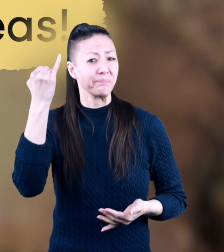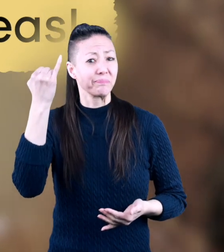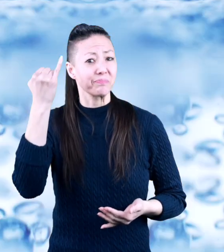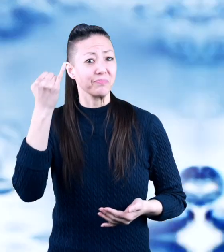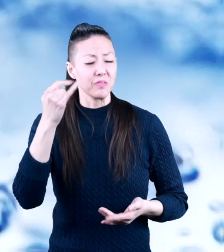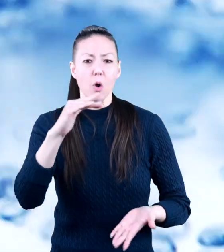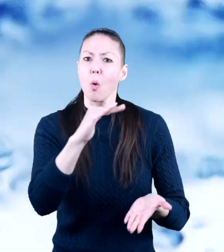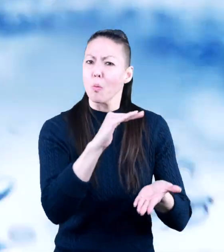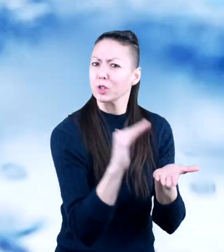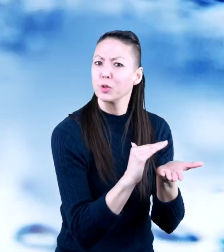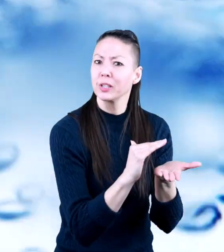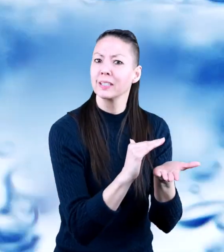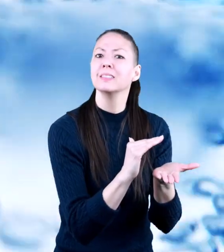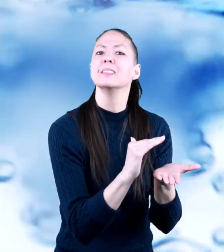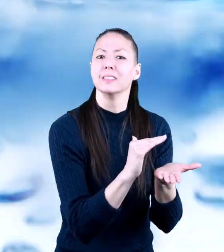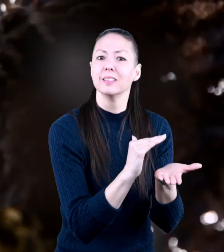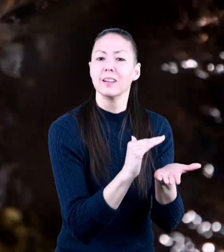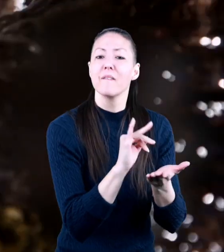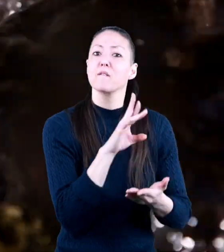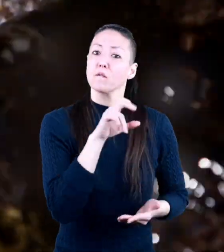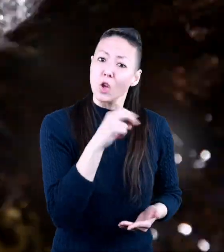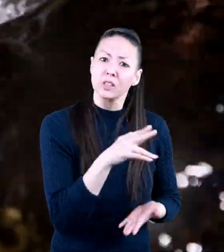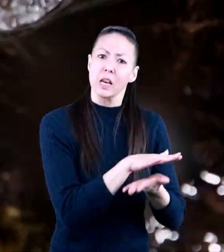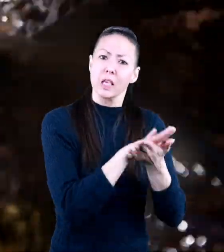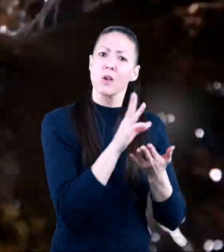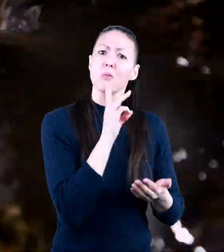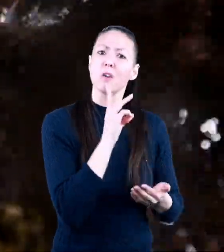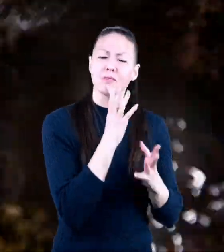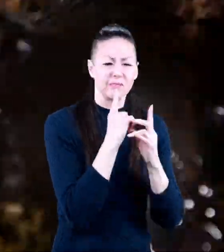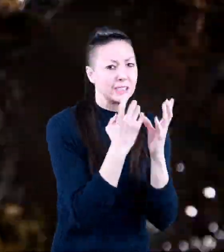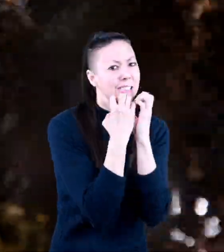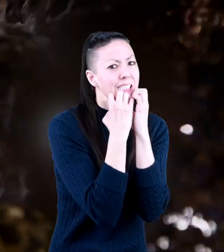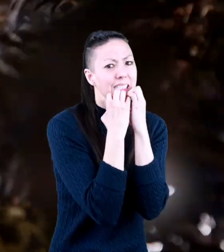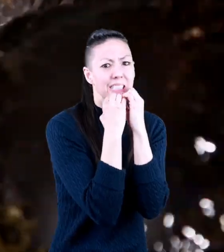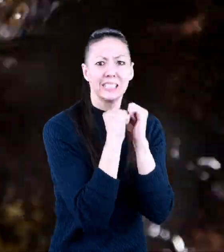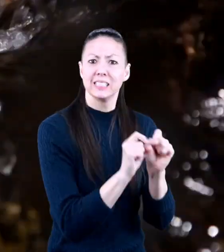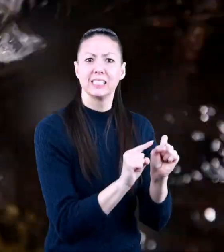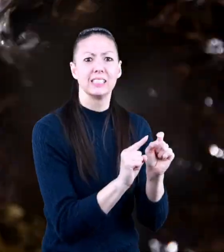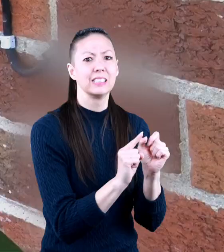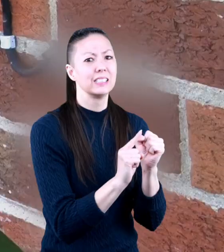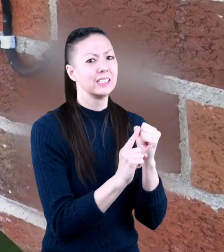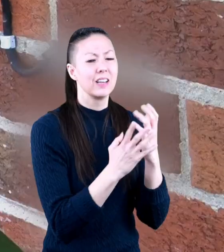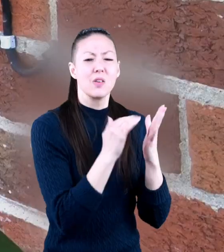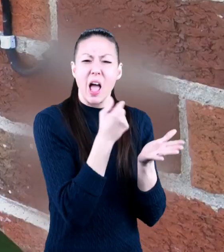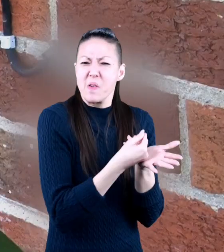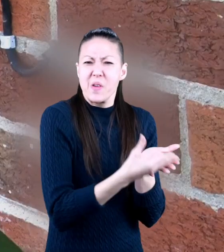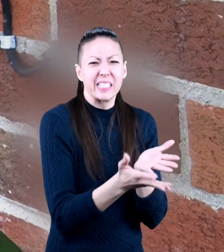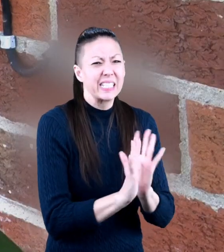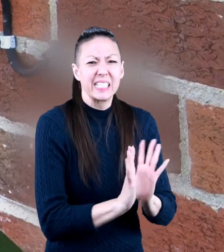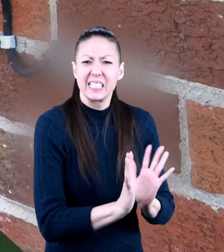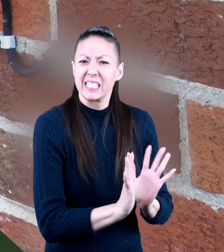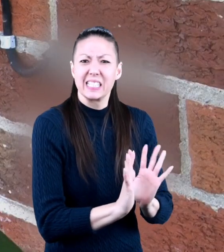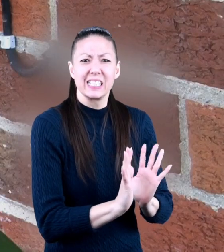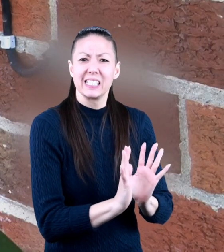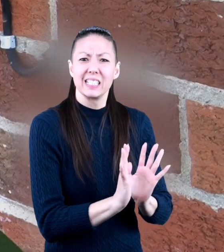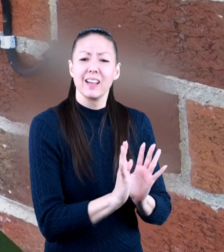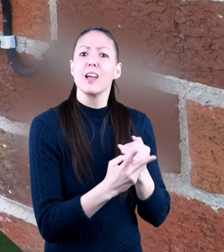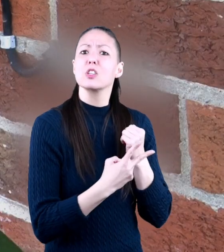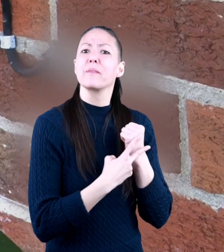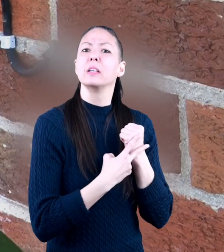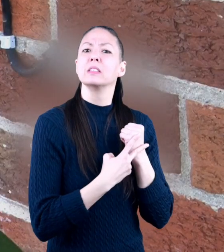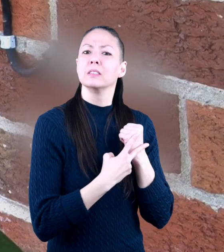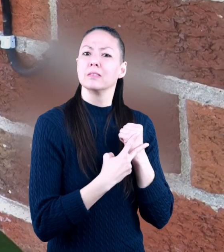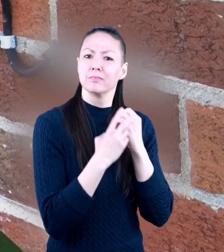reduce fresh clean water is a precious resource so try not to waste it